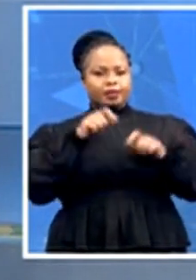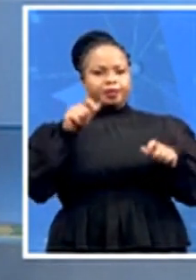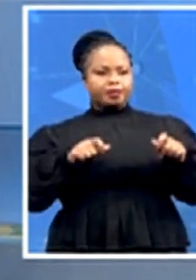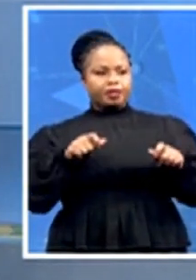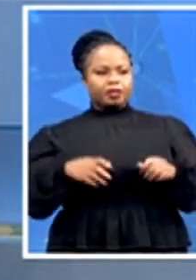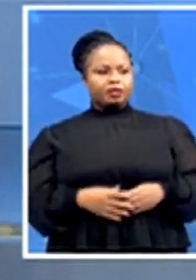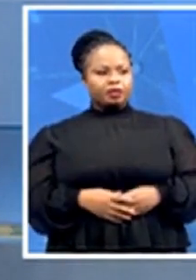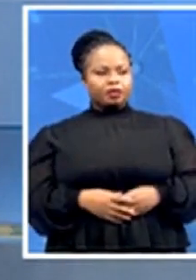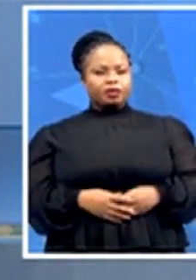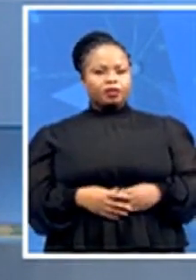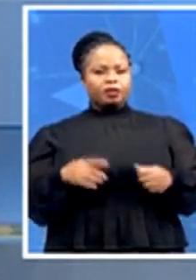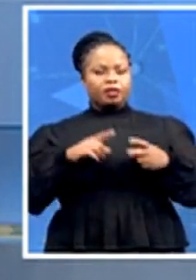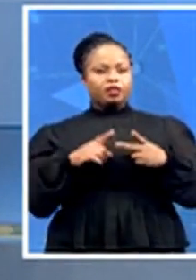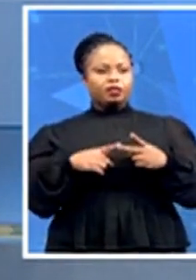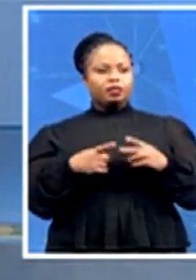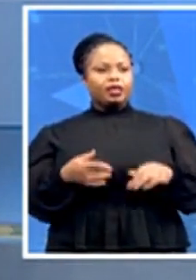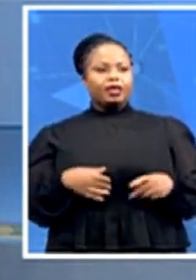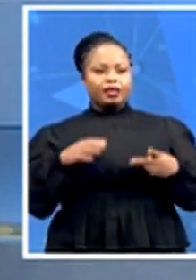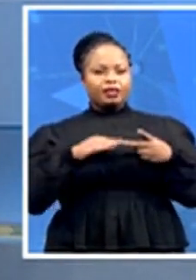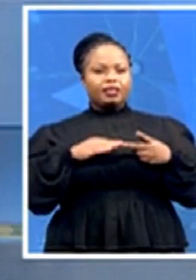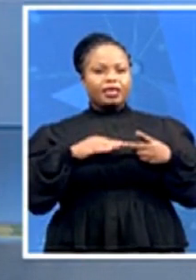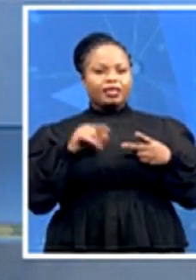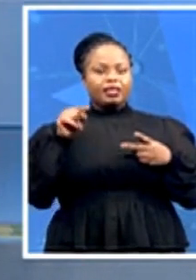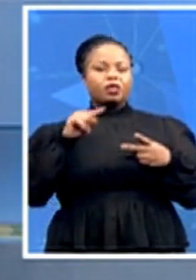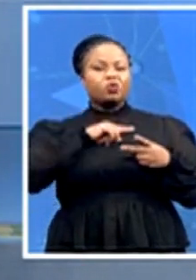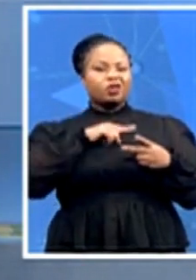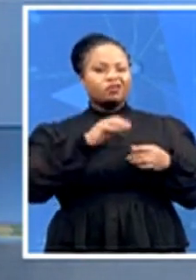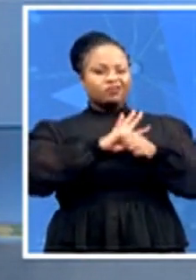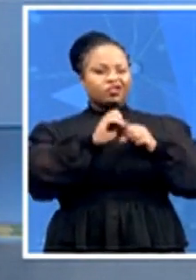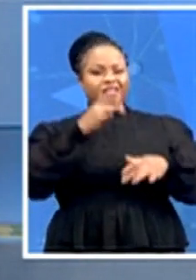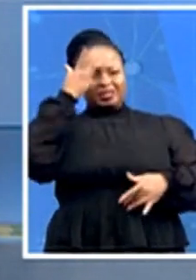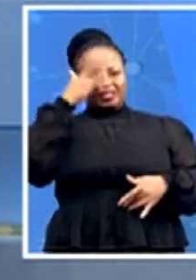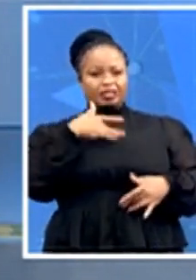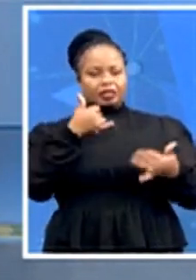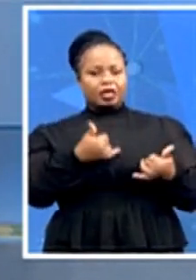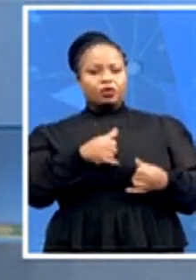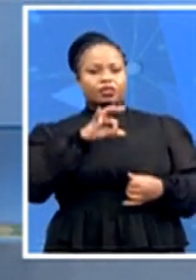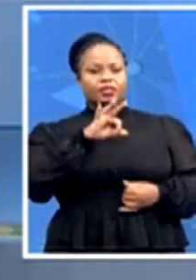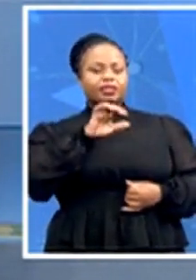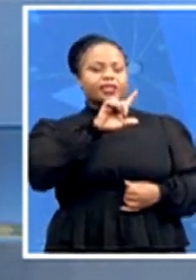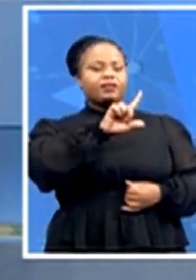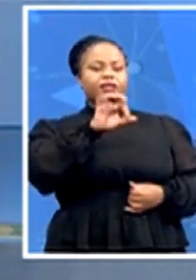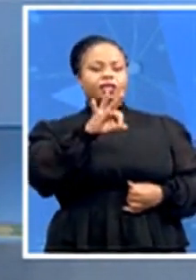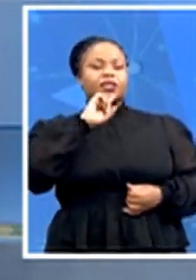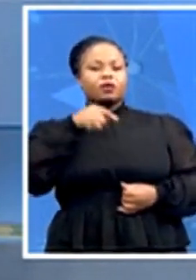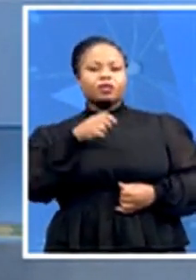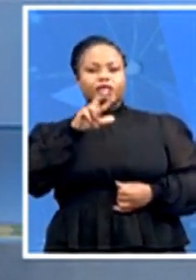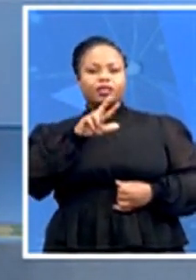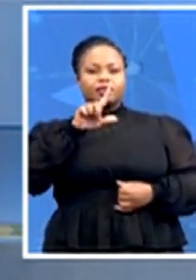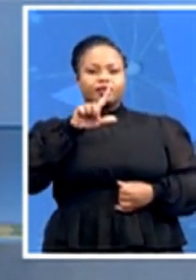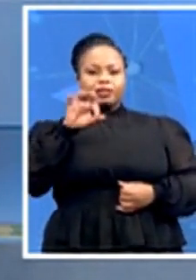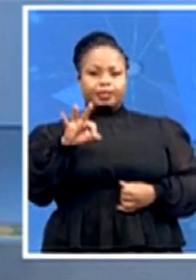taking the overall death toll from COVID-19 to 73,873. Meanwhile, South Africa's vaccination